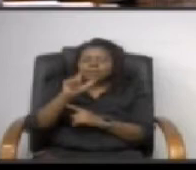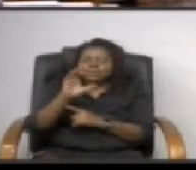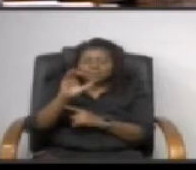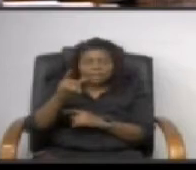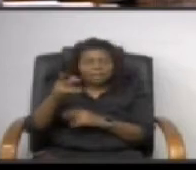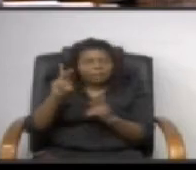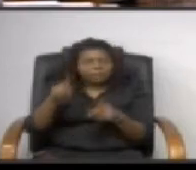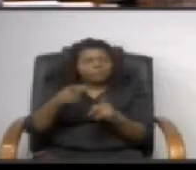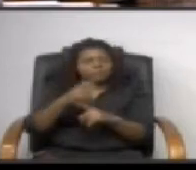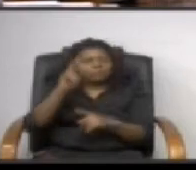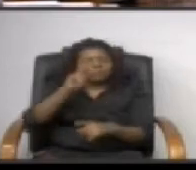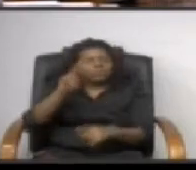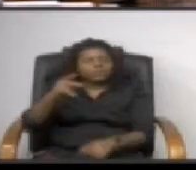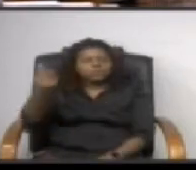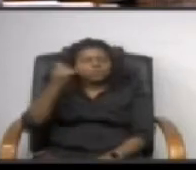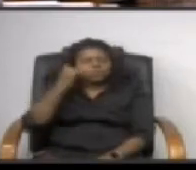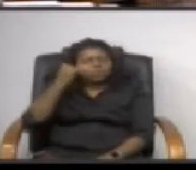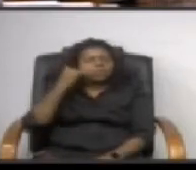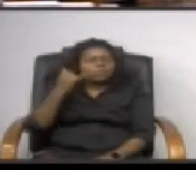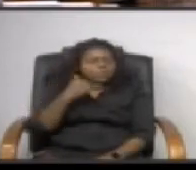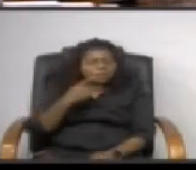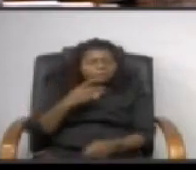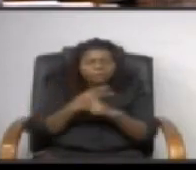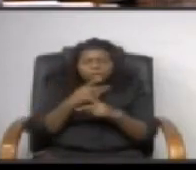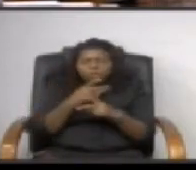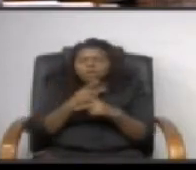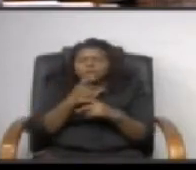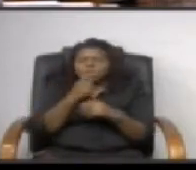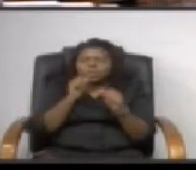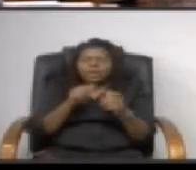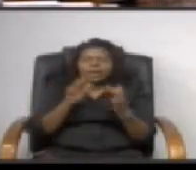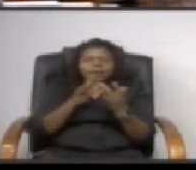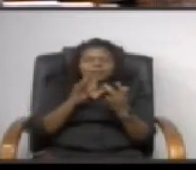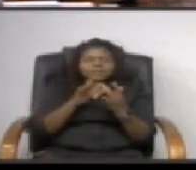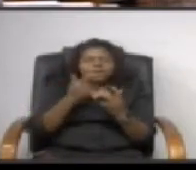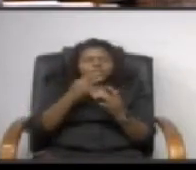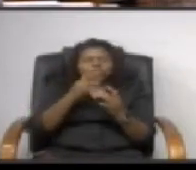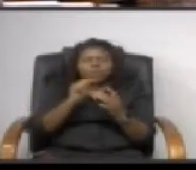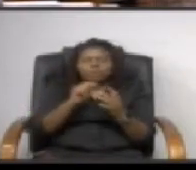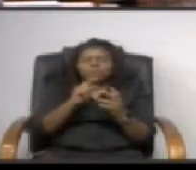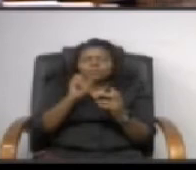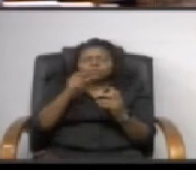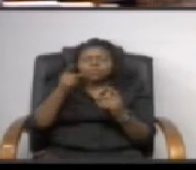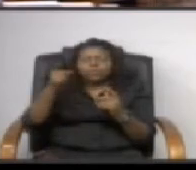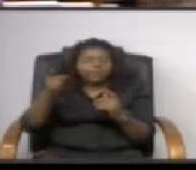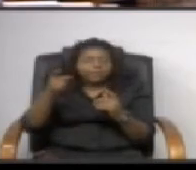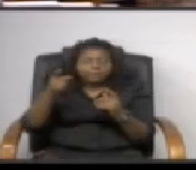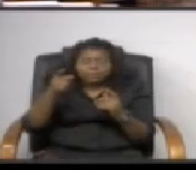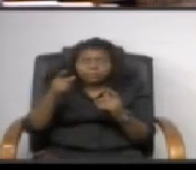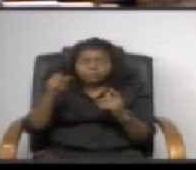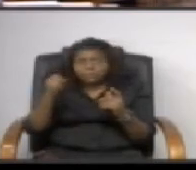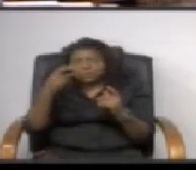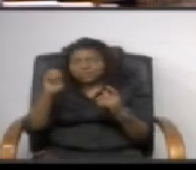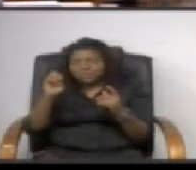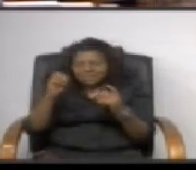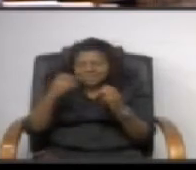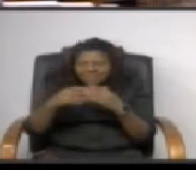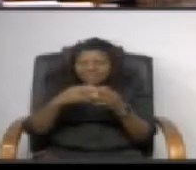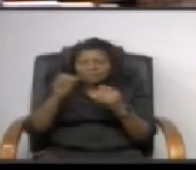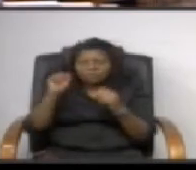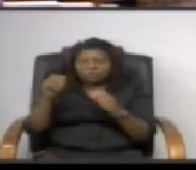who was trying to find out who he could contact on the greenville city council so that he could or she i don't know could